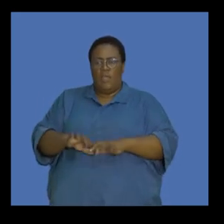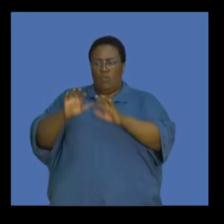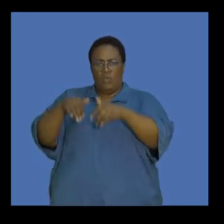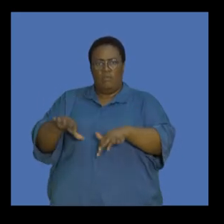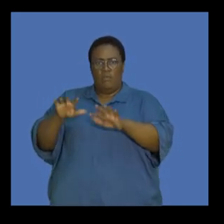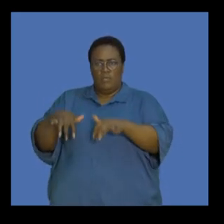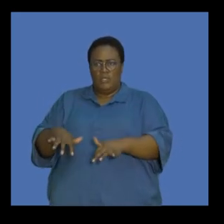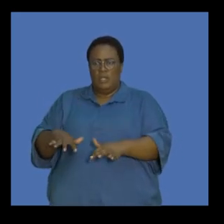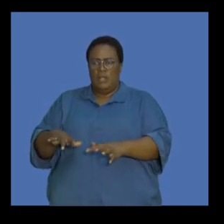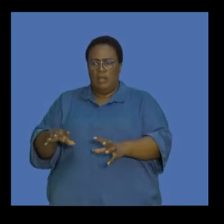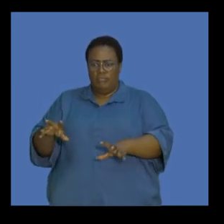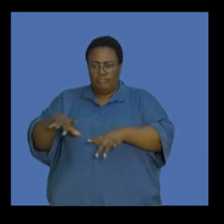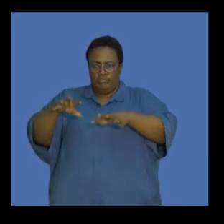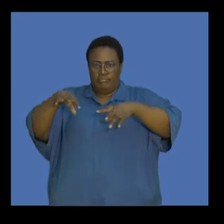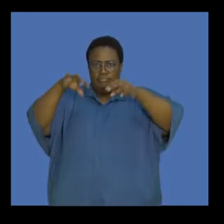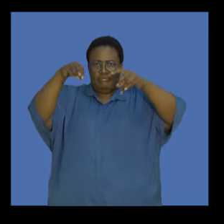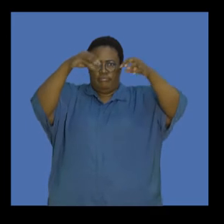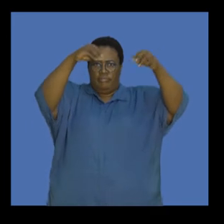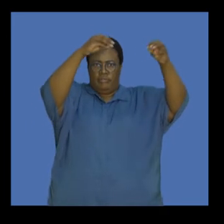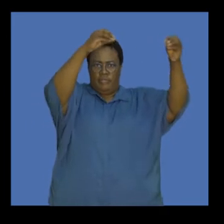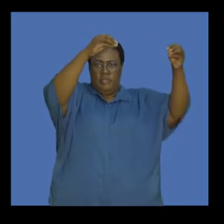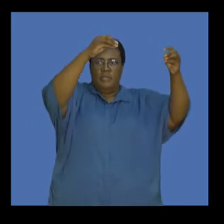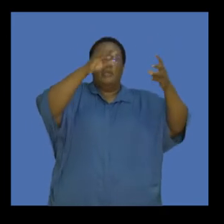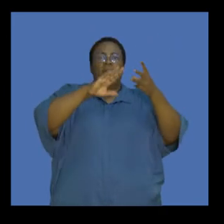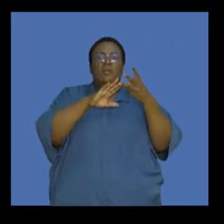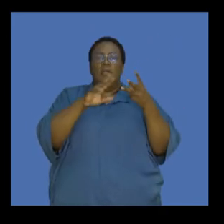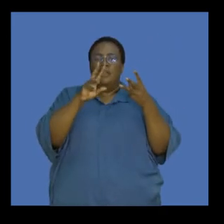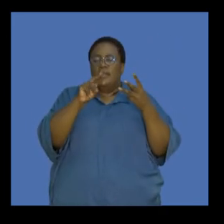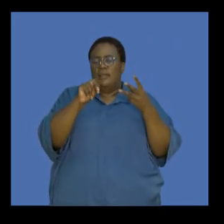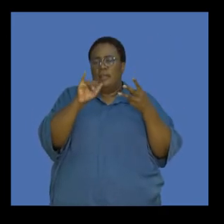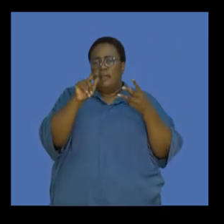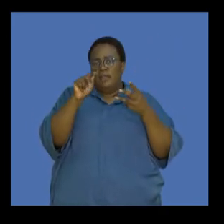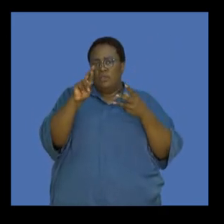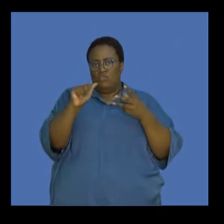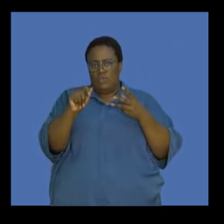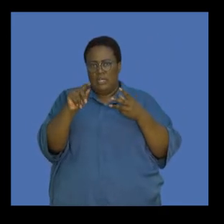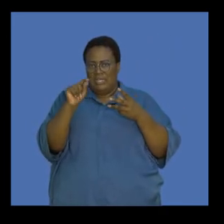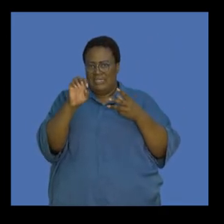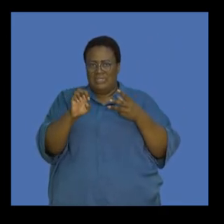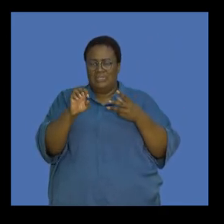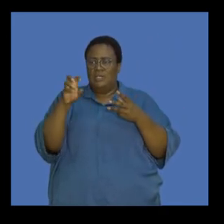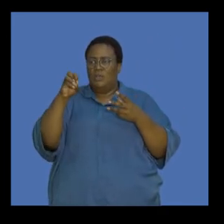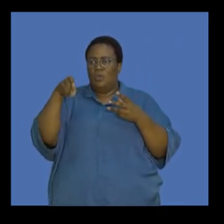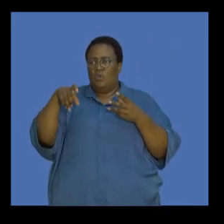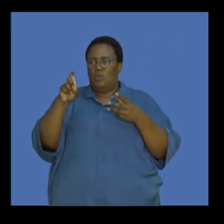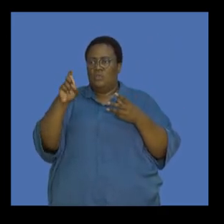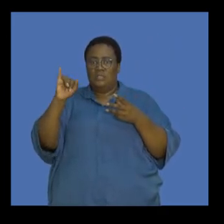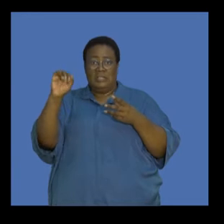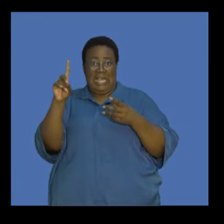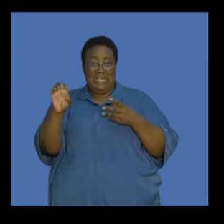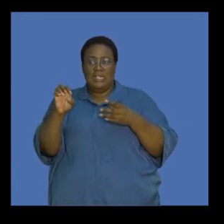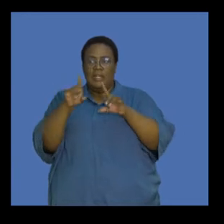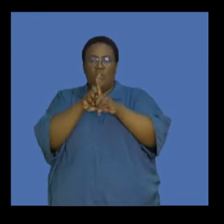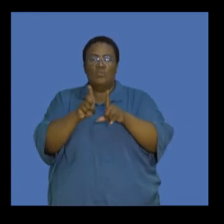terms of our ocean bodies. Nitrous oxide is another gas that's present, and we know that there's an ozone layer that